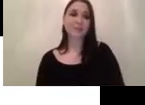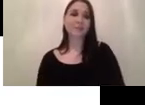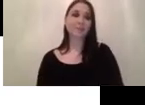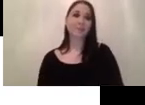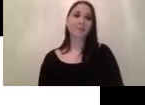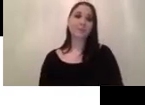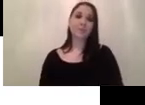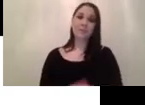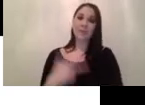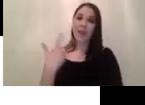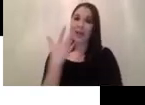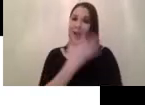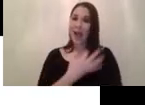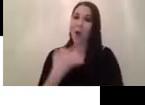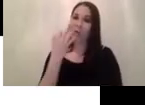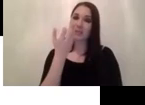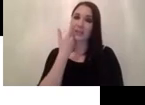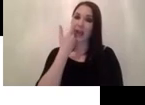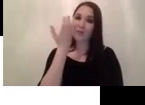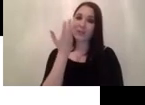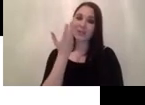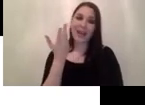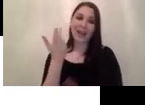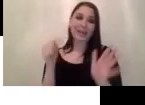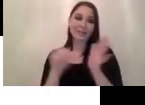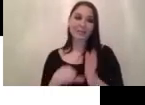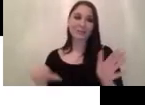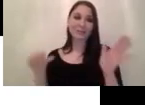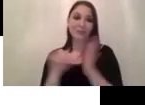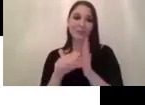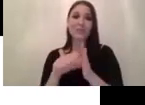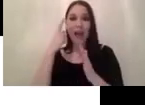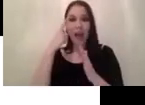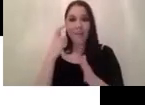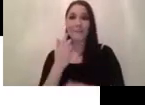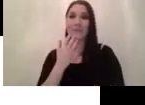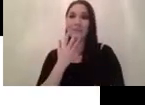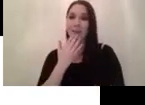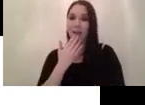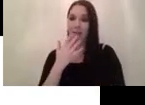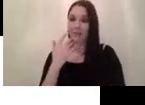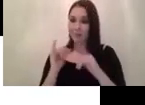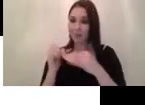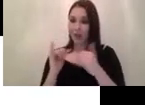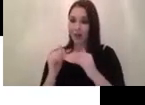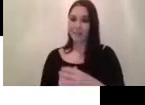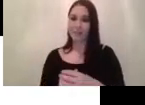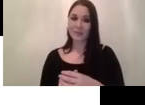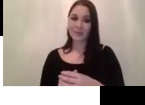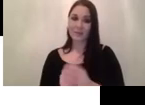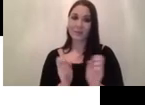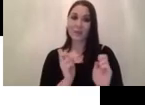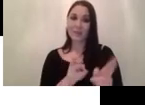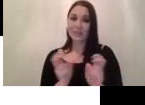eight hours a day can be really tedious and prone to mistakes sometimes so um the system can